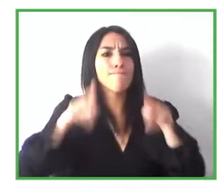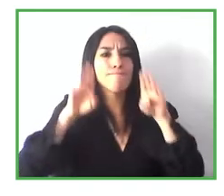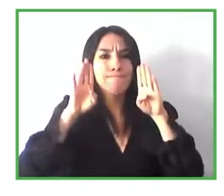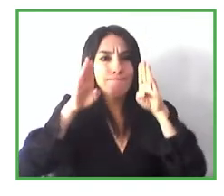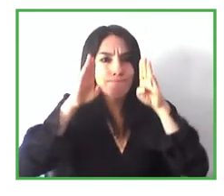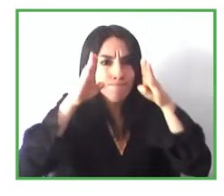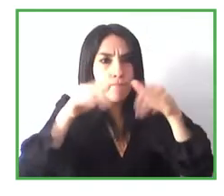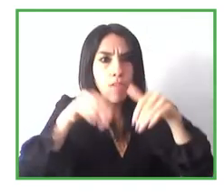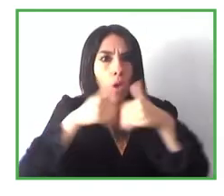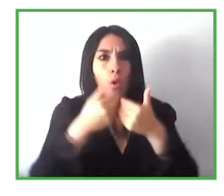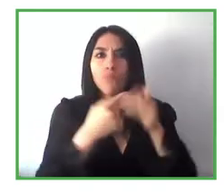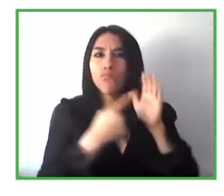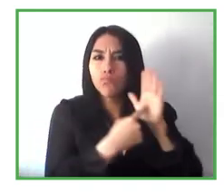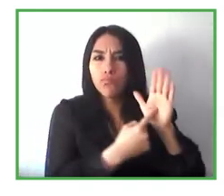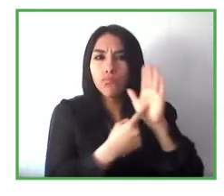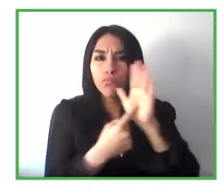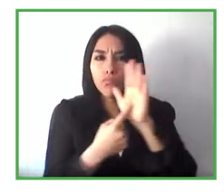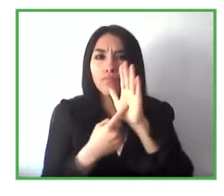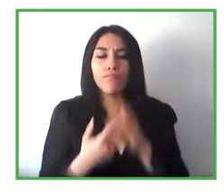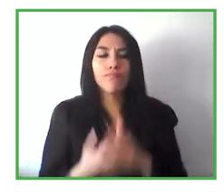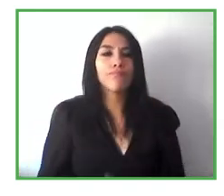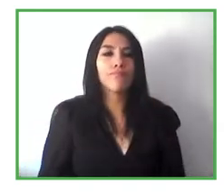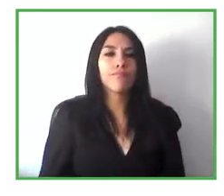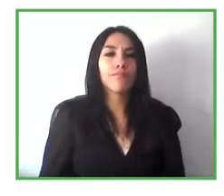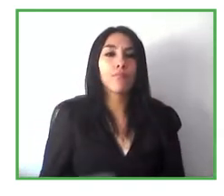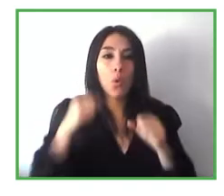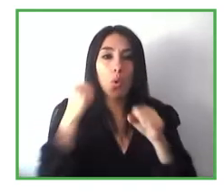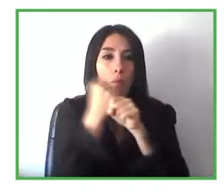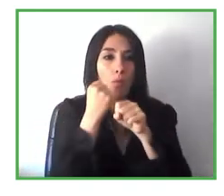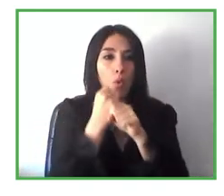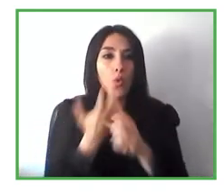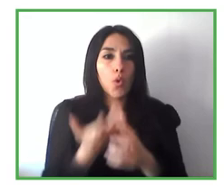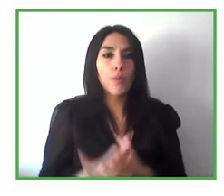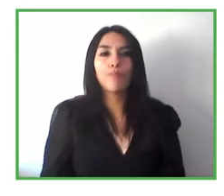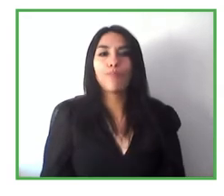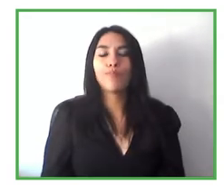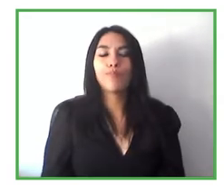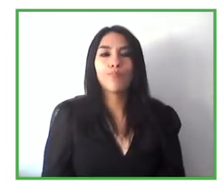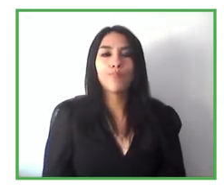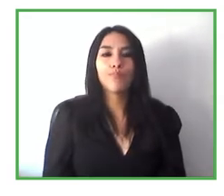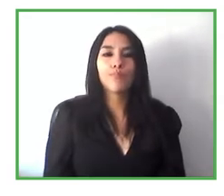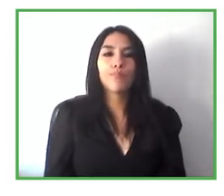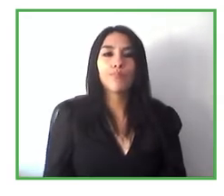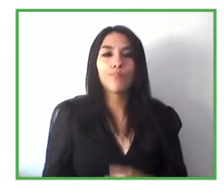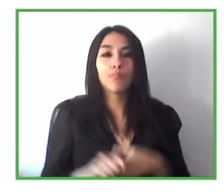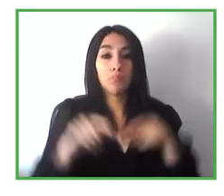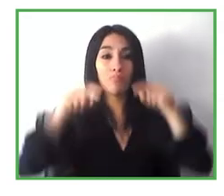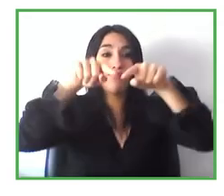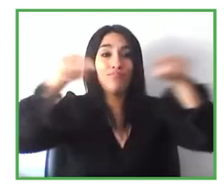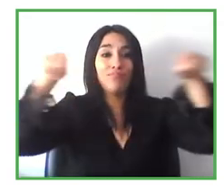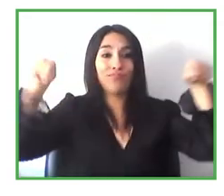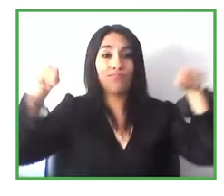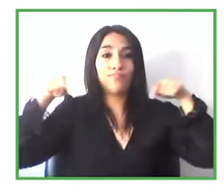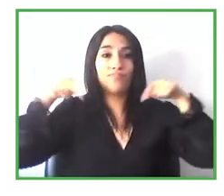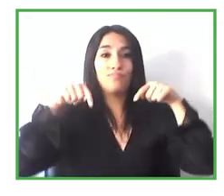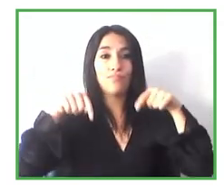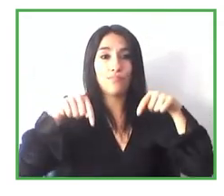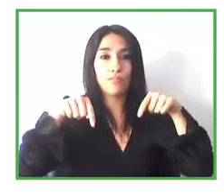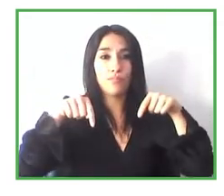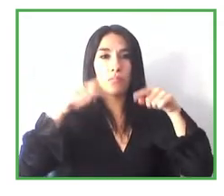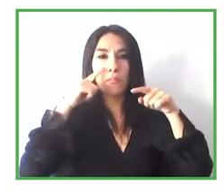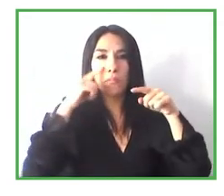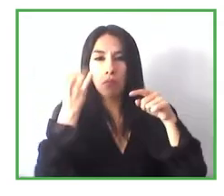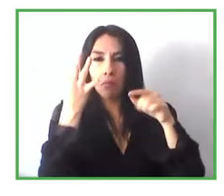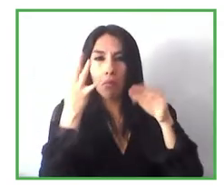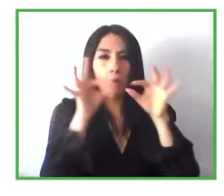external technology to what we can see. But there's another line that we are developing, and it is in